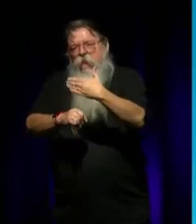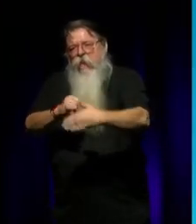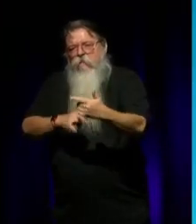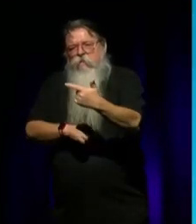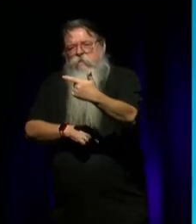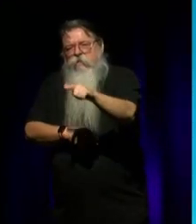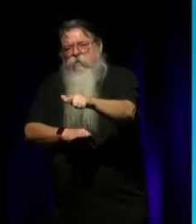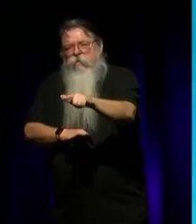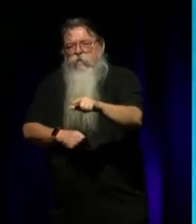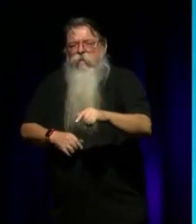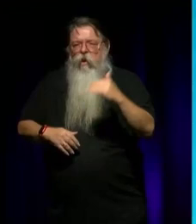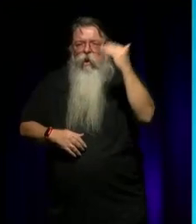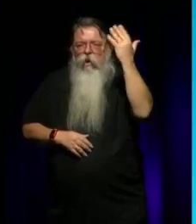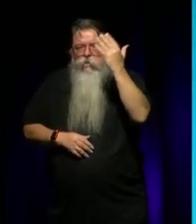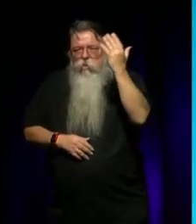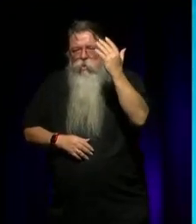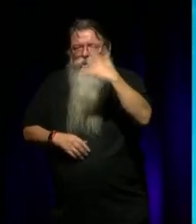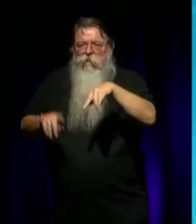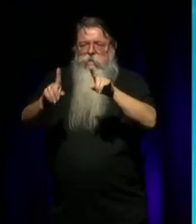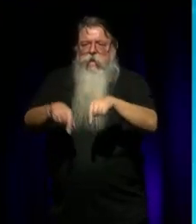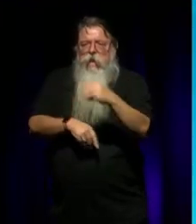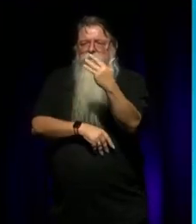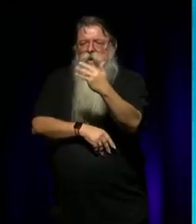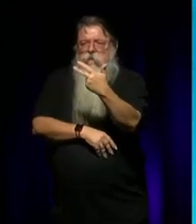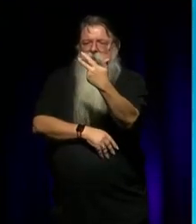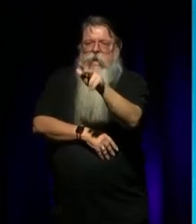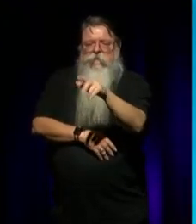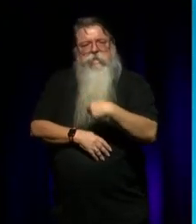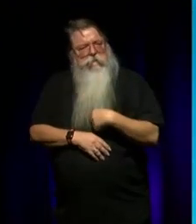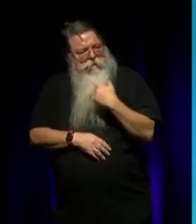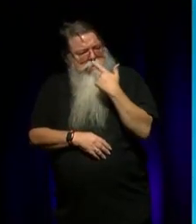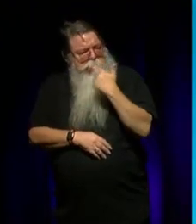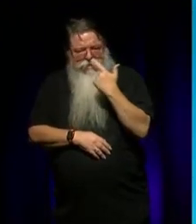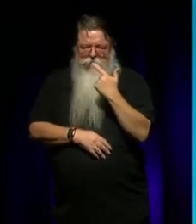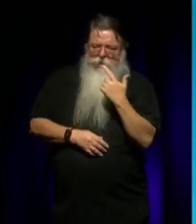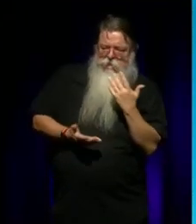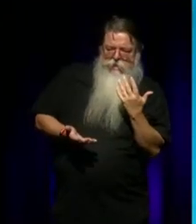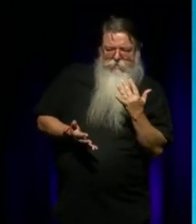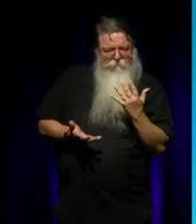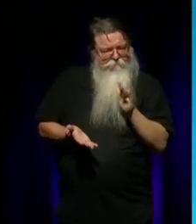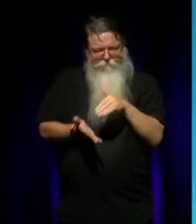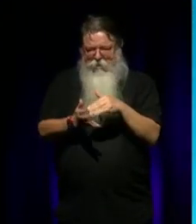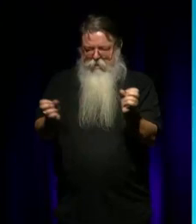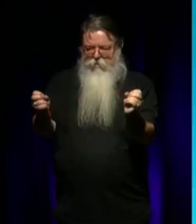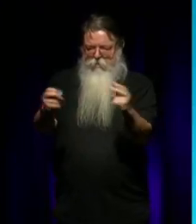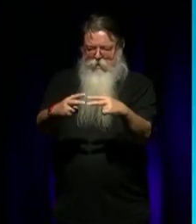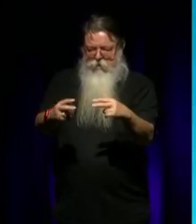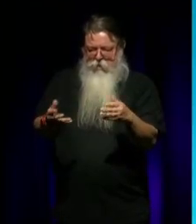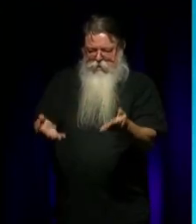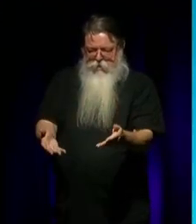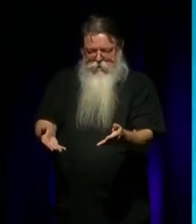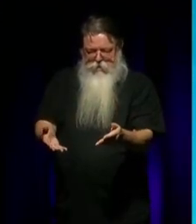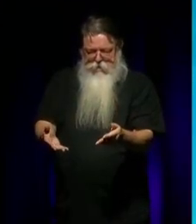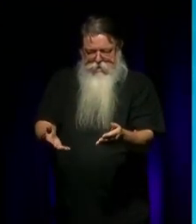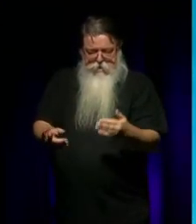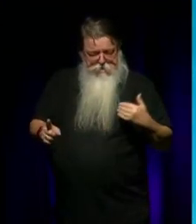school. By the beginning of the 80s, I'm a 17-year-old arriving in Sydney. know, so... And then for the last